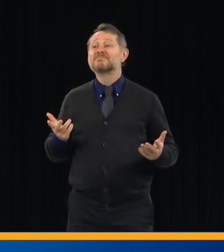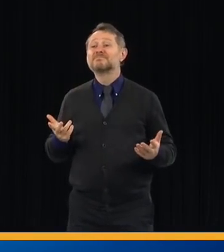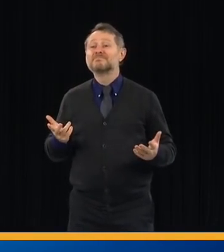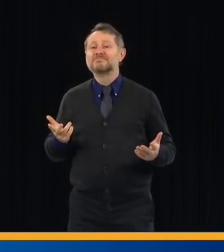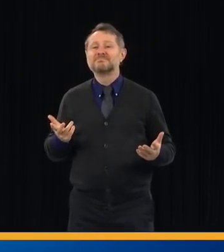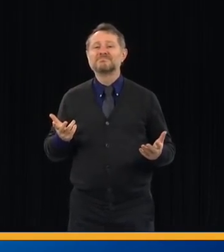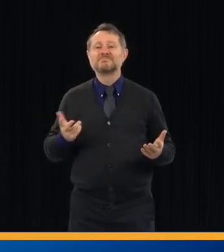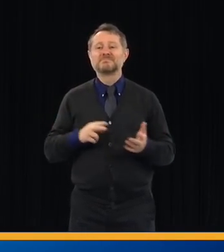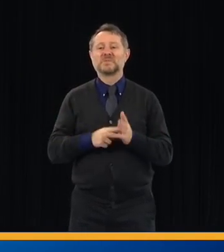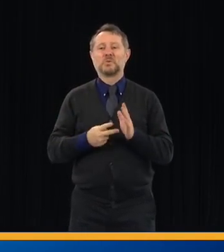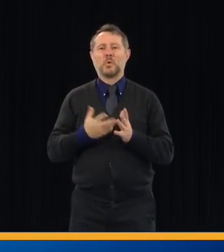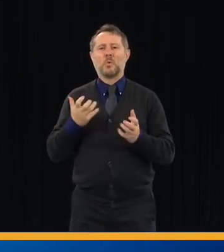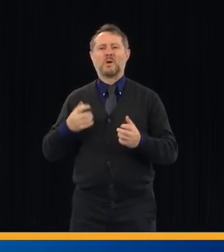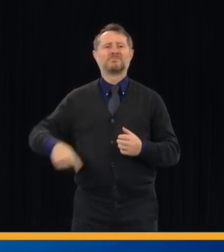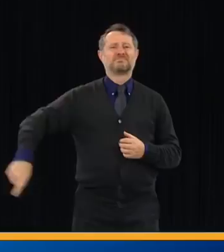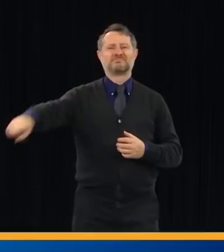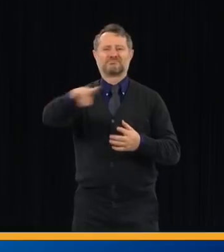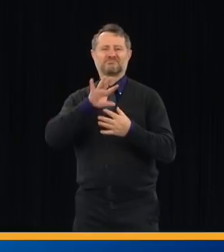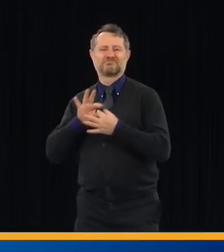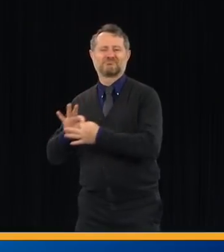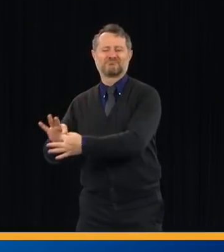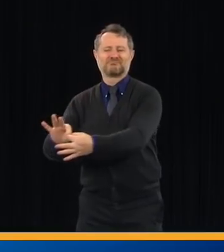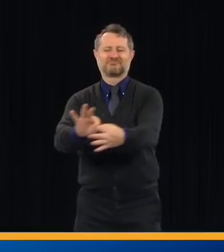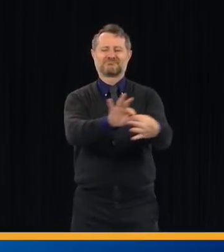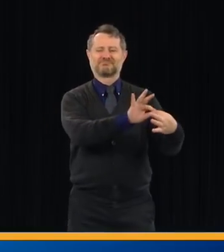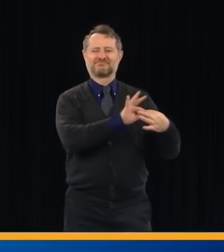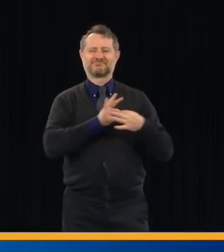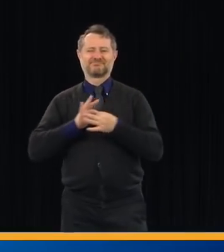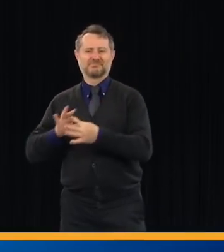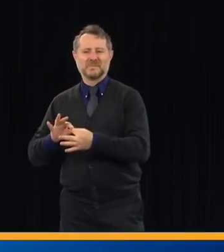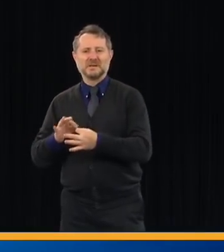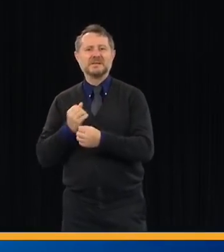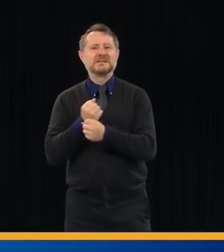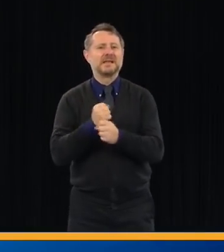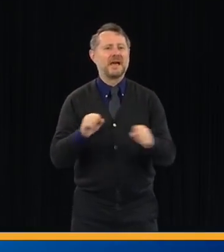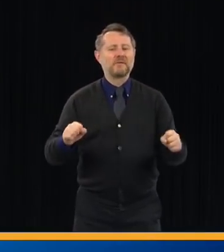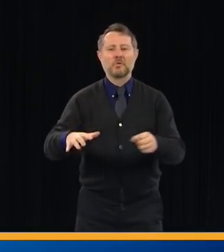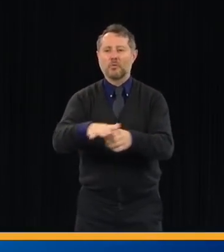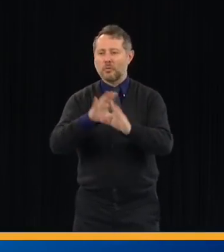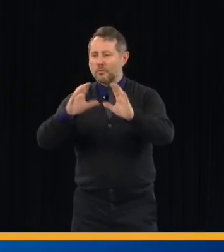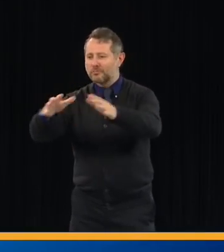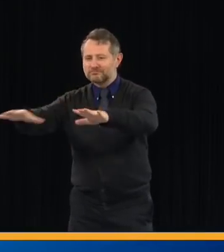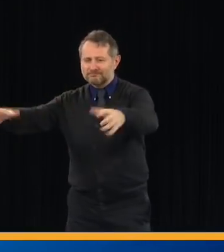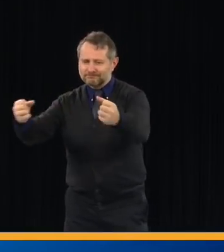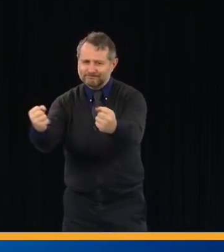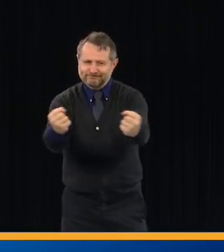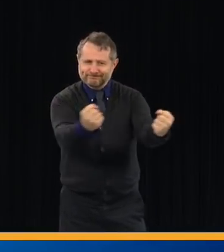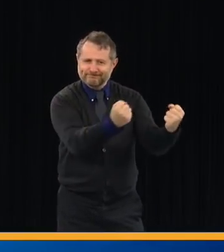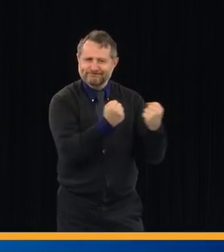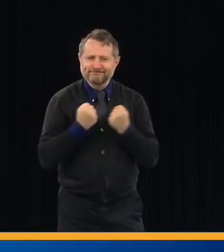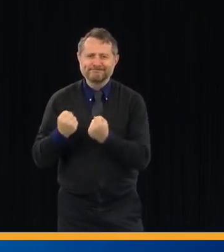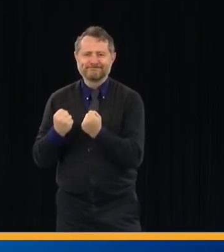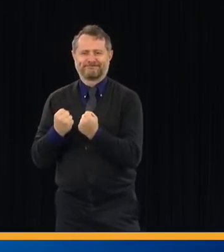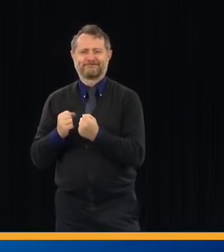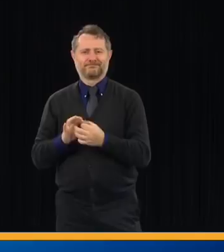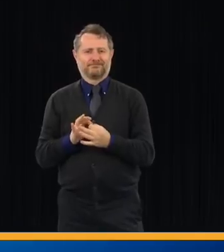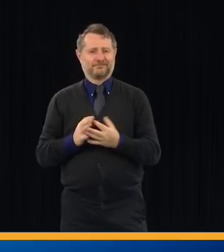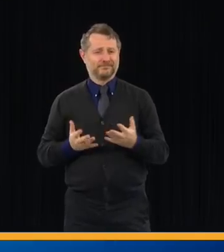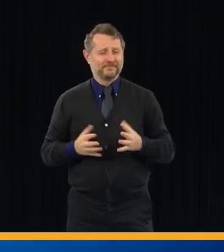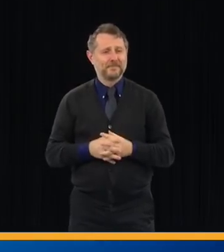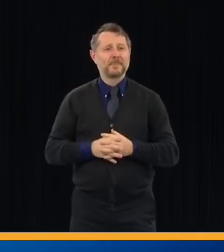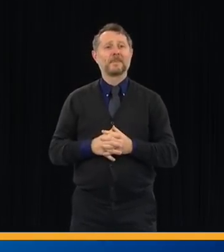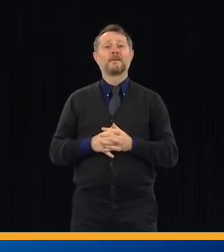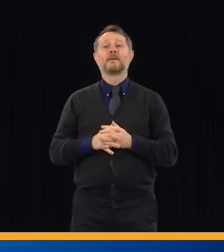a coordinated approach, a regional approach, and a safe approach. Nobody wants to pick between